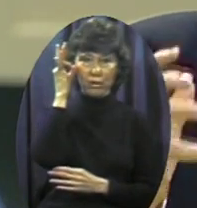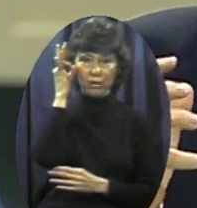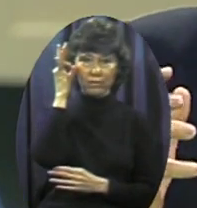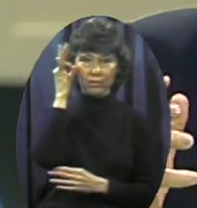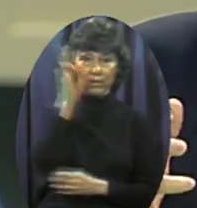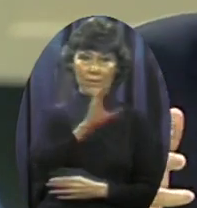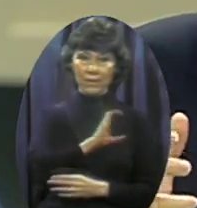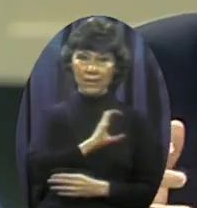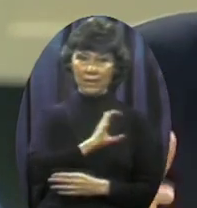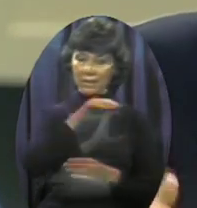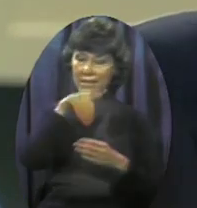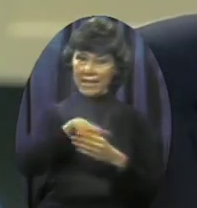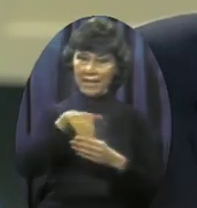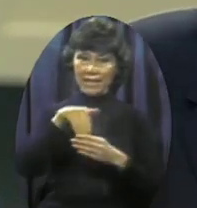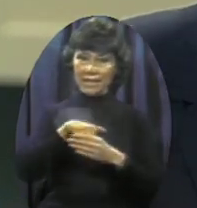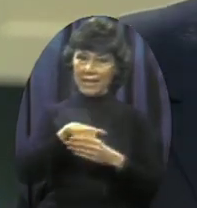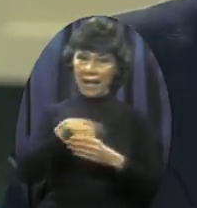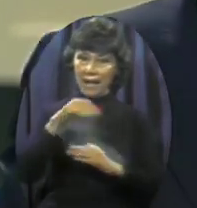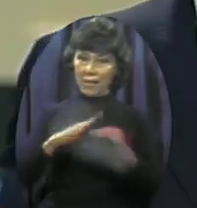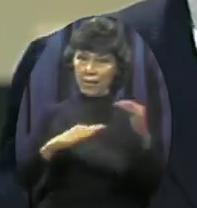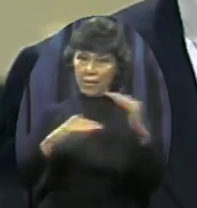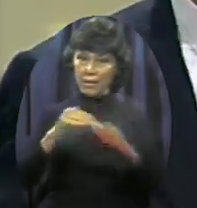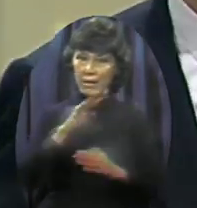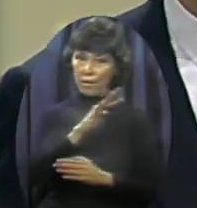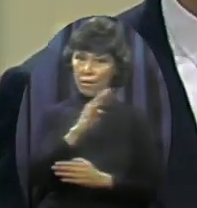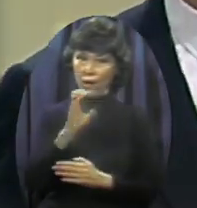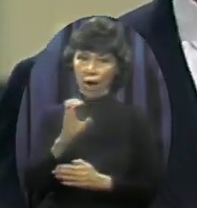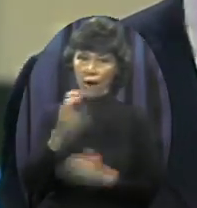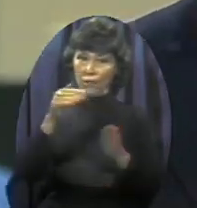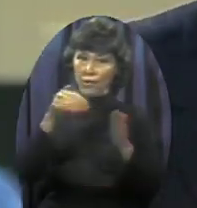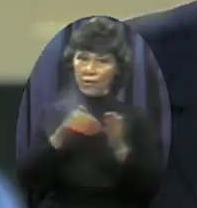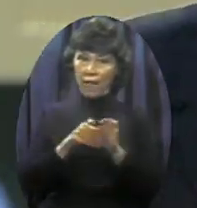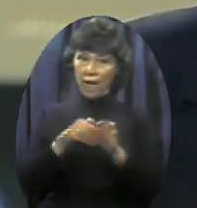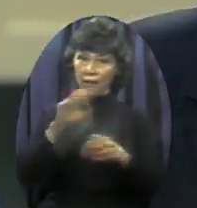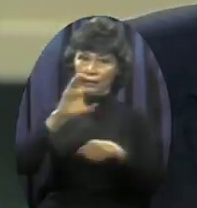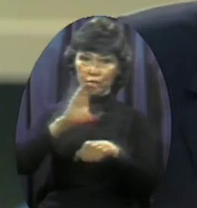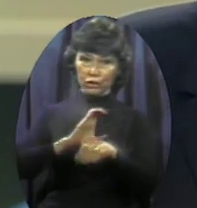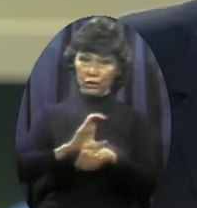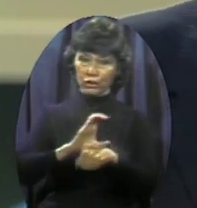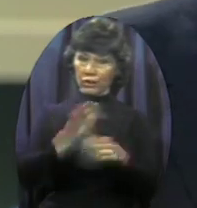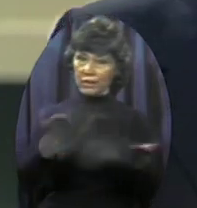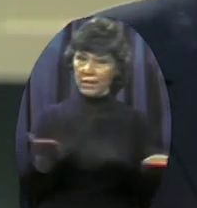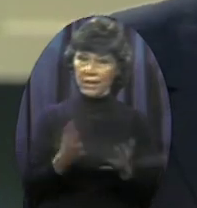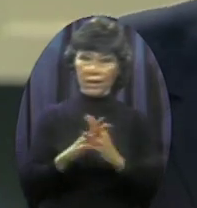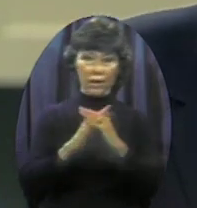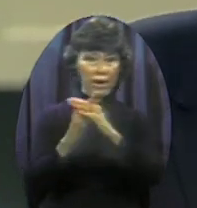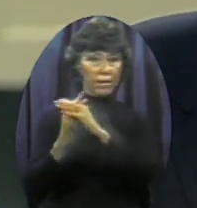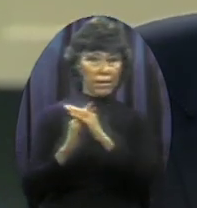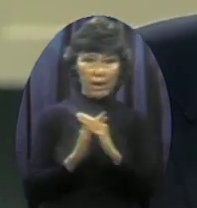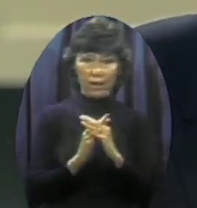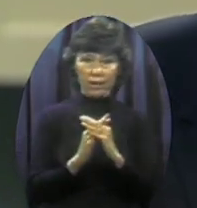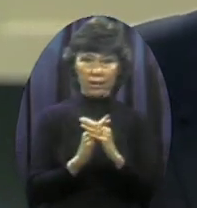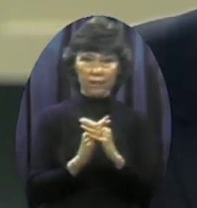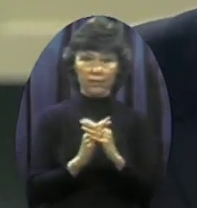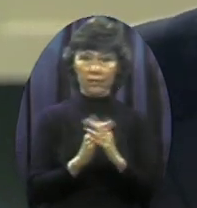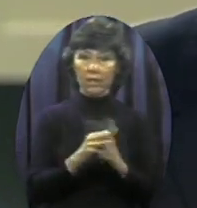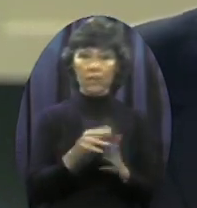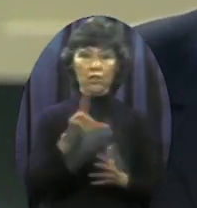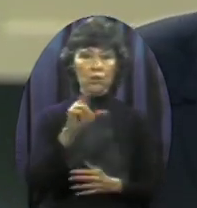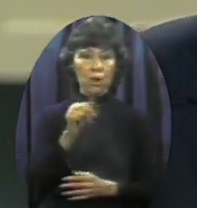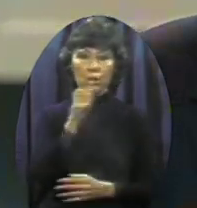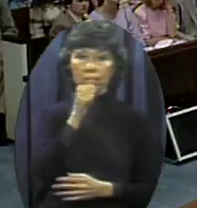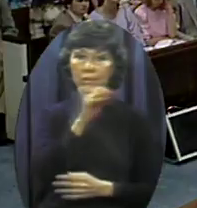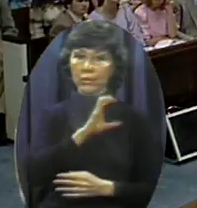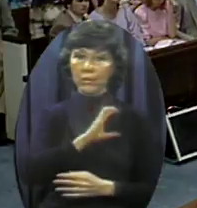the buildings of these 400,000 religious worship houses To determine what is said or what is not said